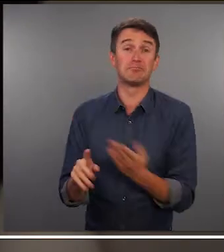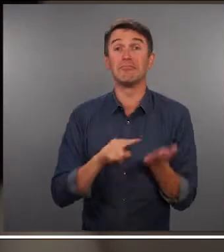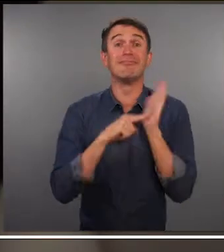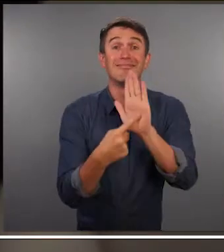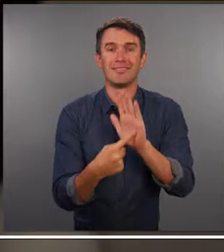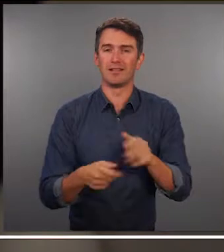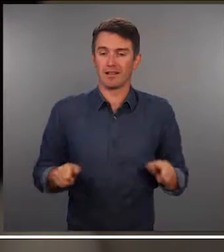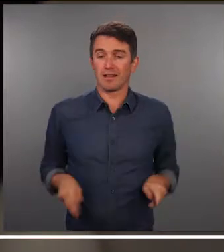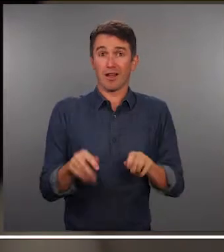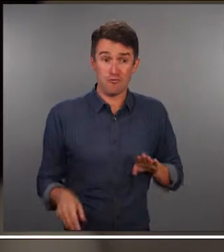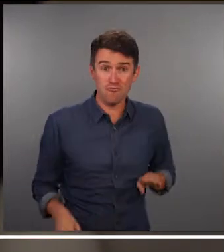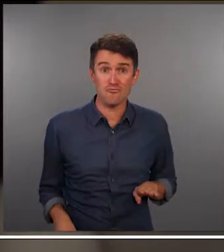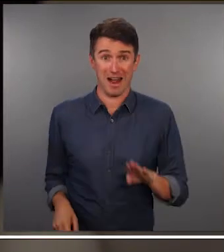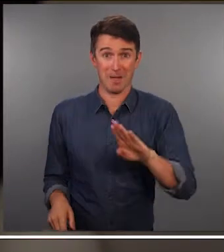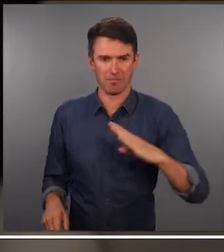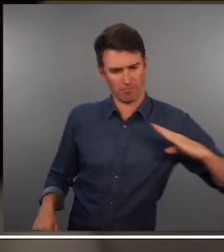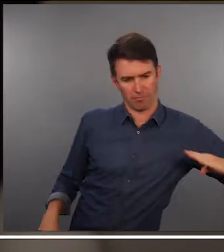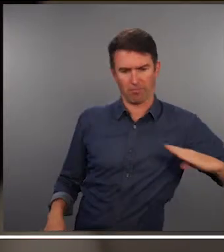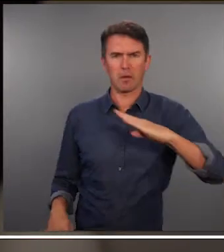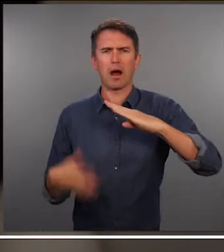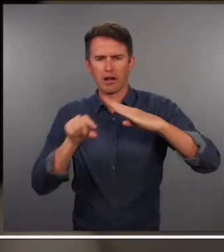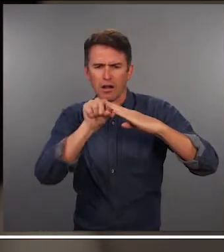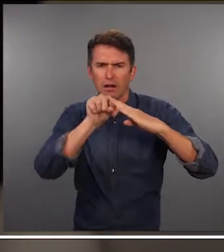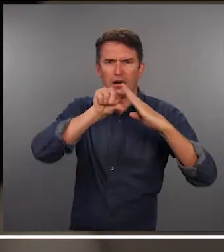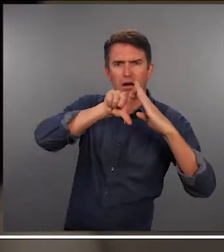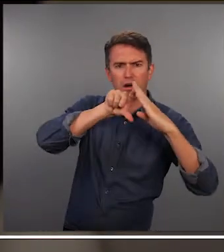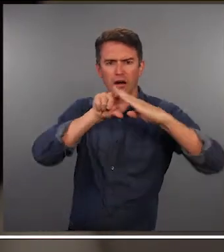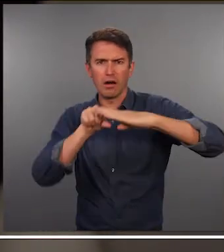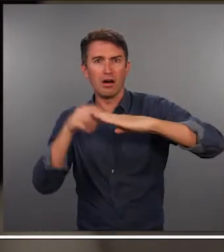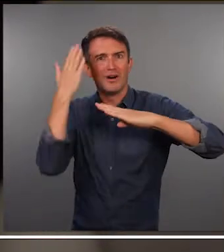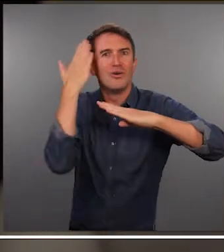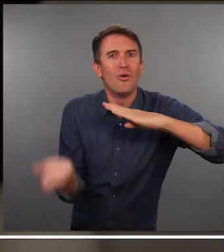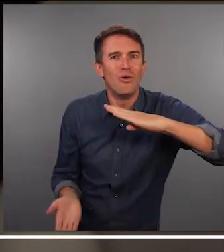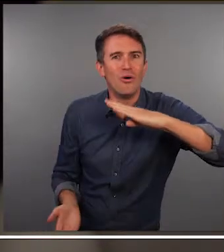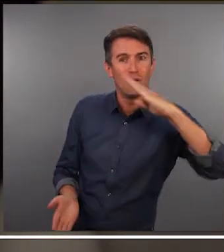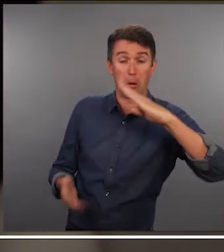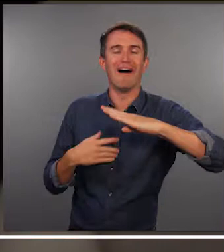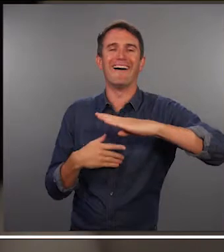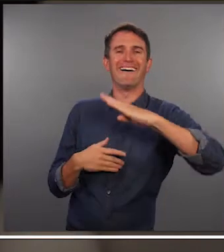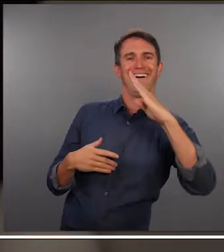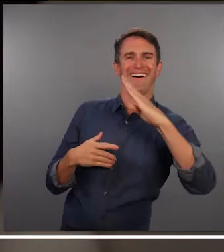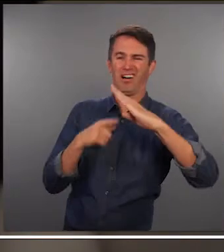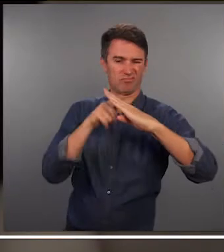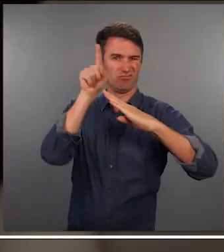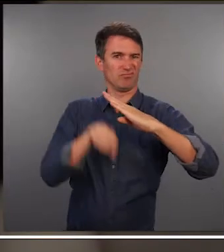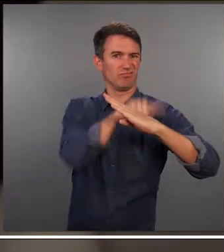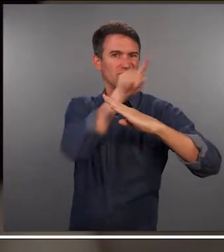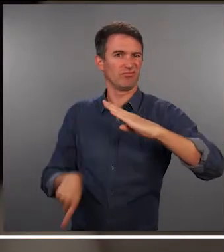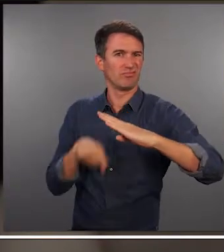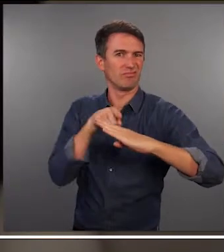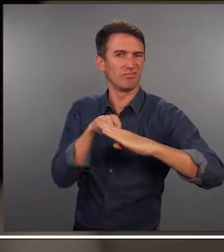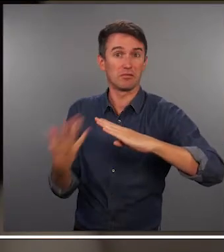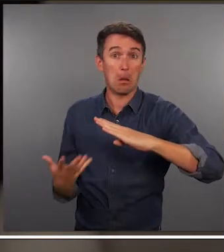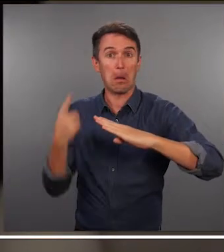but they don't know, like, what the specific inclination should be like, what needs to be added to the ramp so they end up doing it